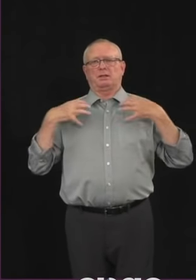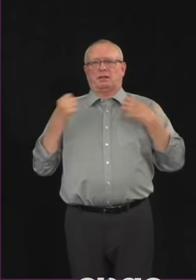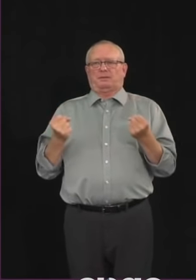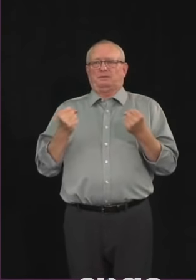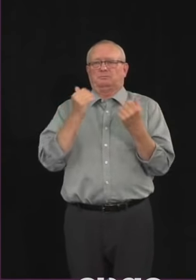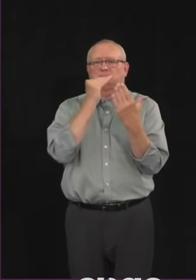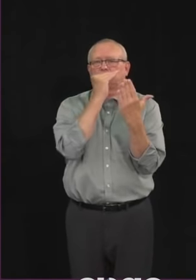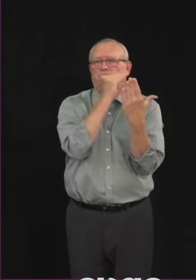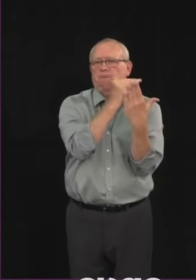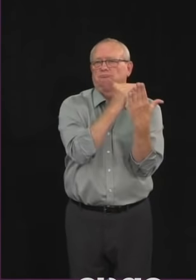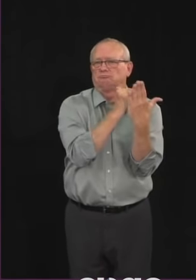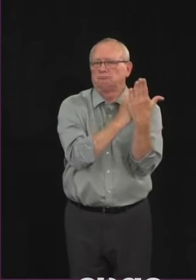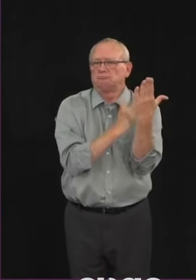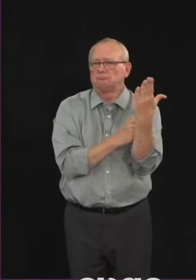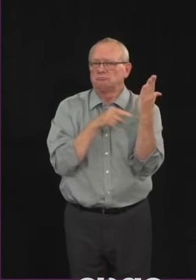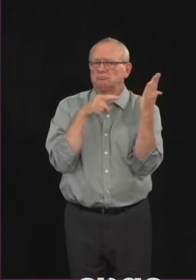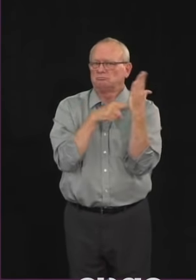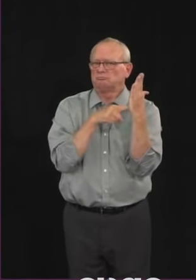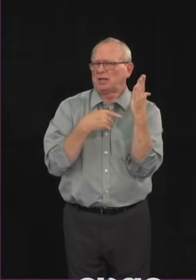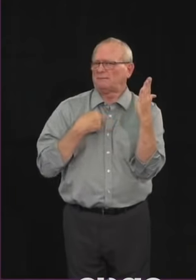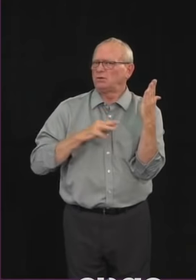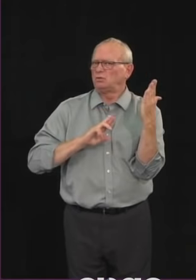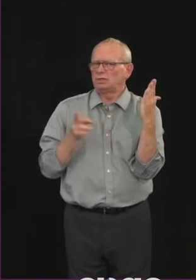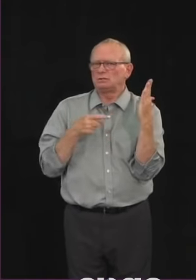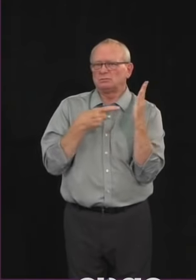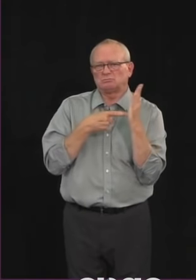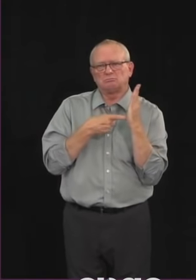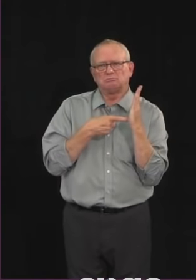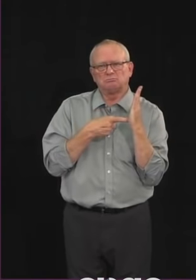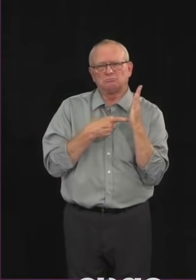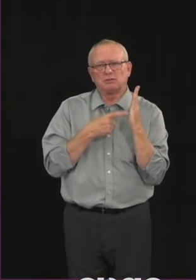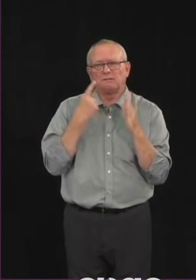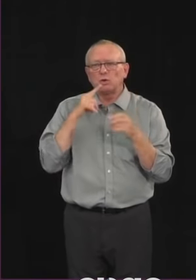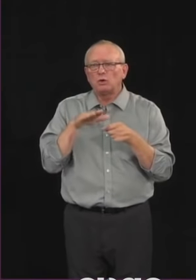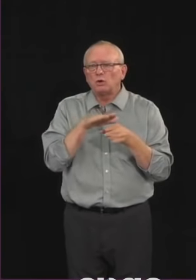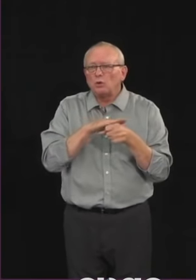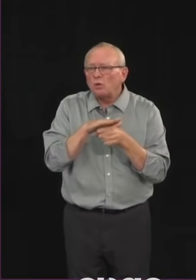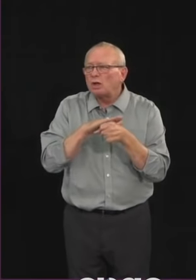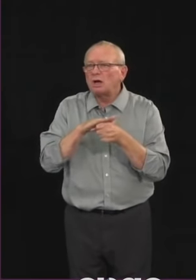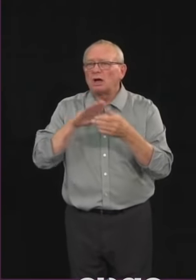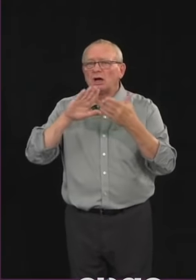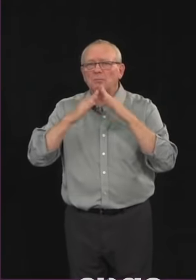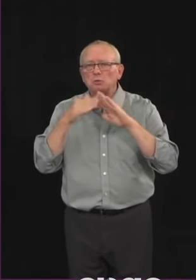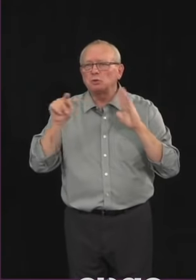communities to be able to enforce uh some of those orders but uh Dr Hinshaw if you want to